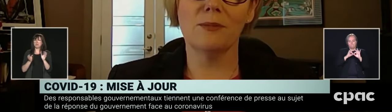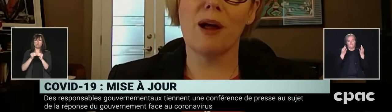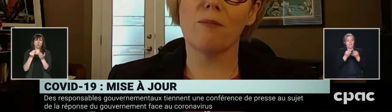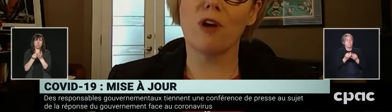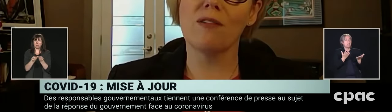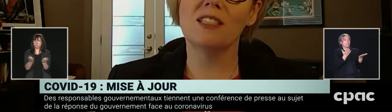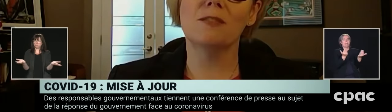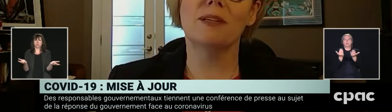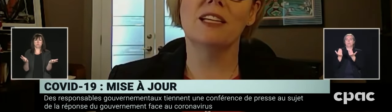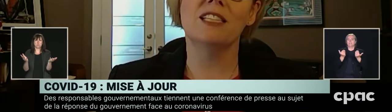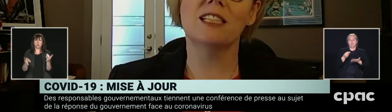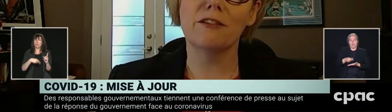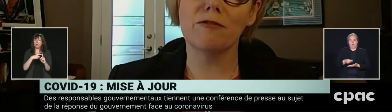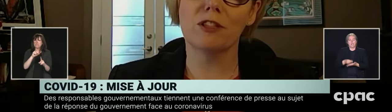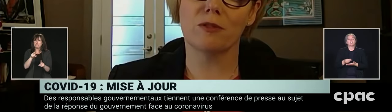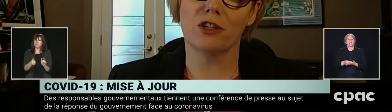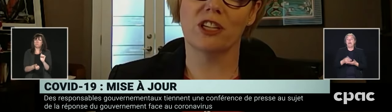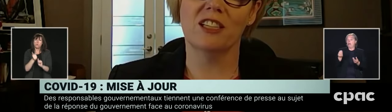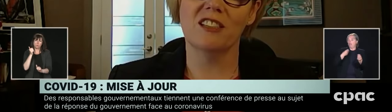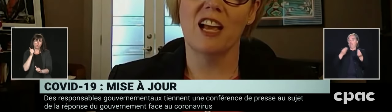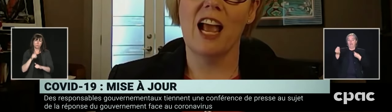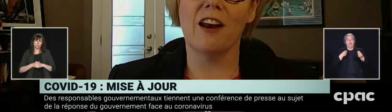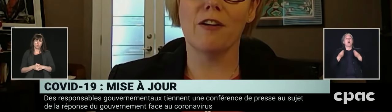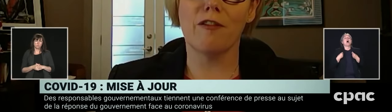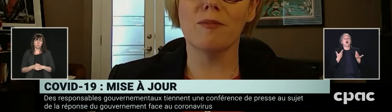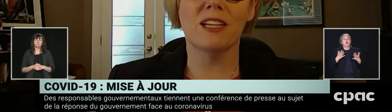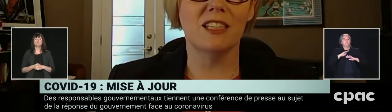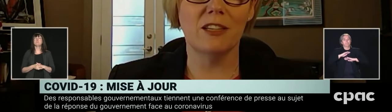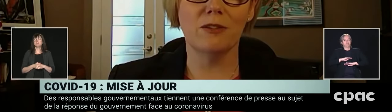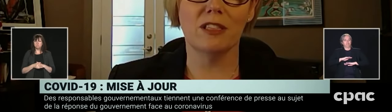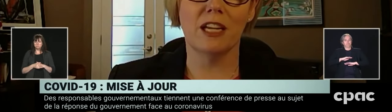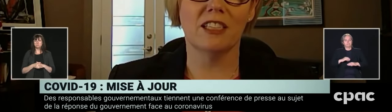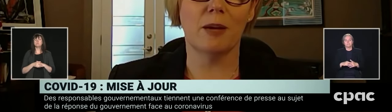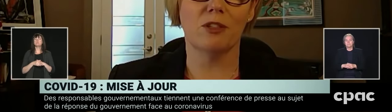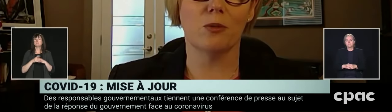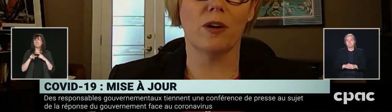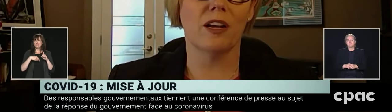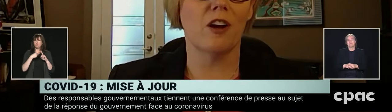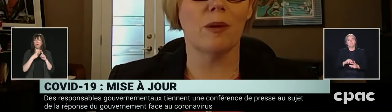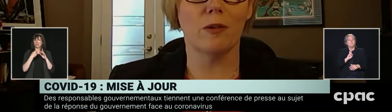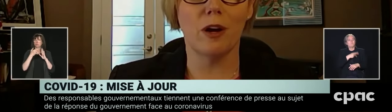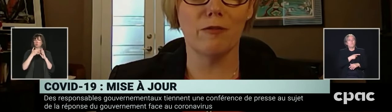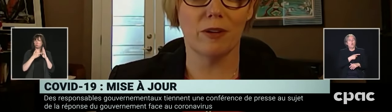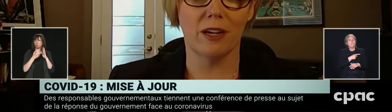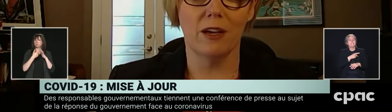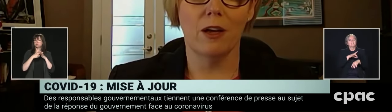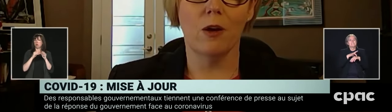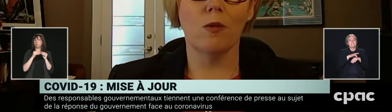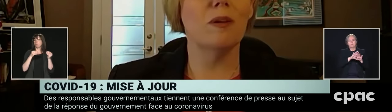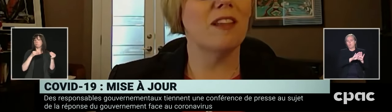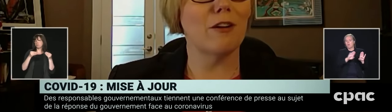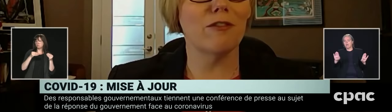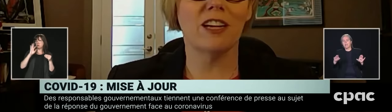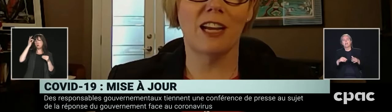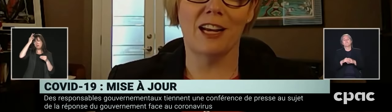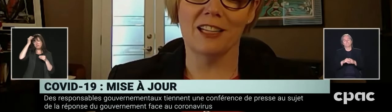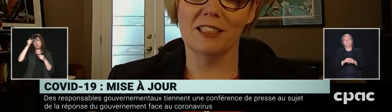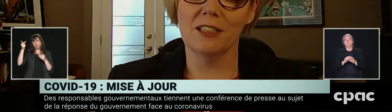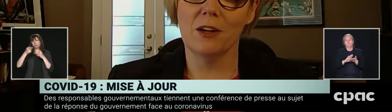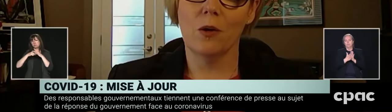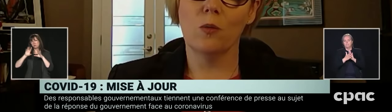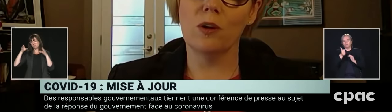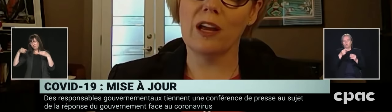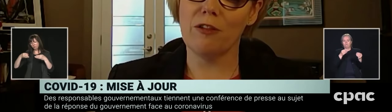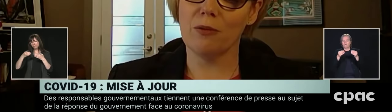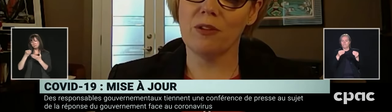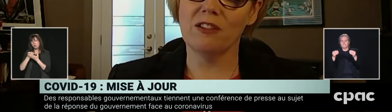As provinces begin to lift restrictions and our government continues to take steps toward economic recovery, we'll be there for Canadians.